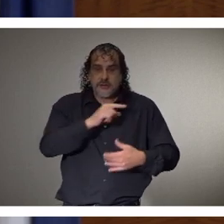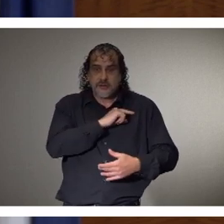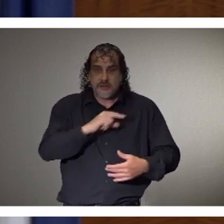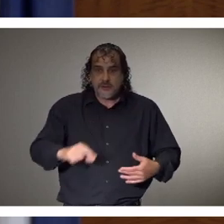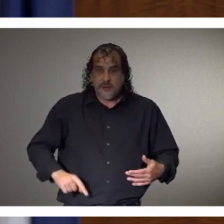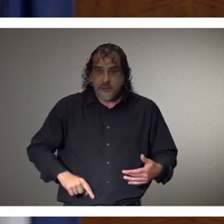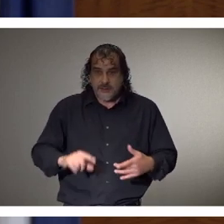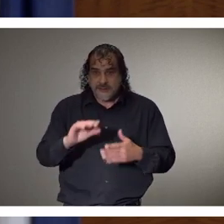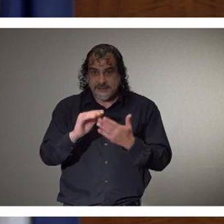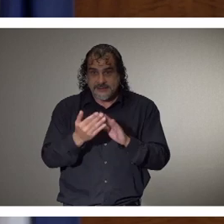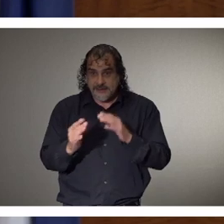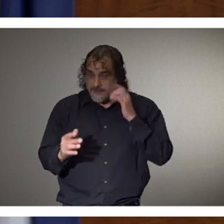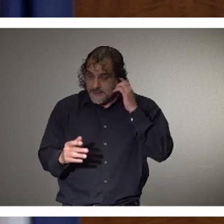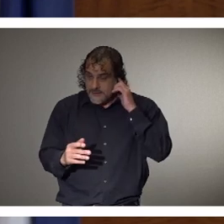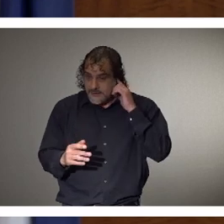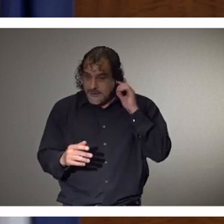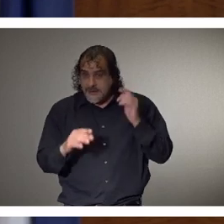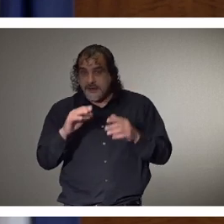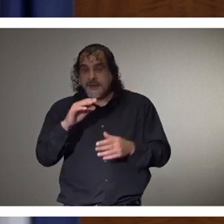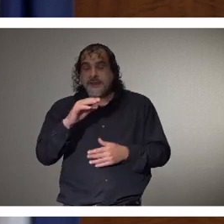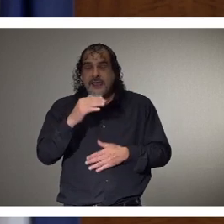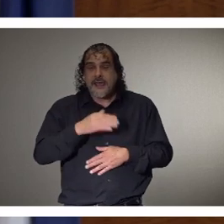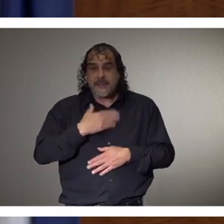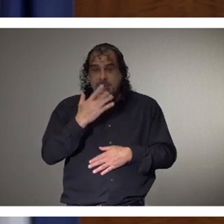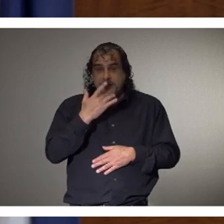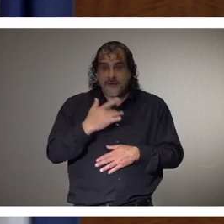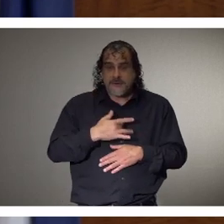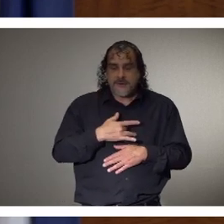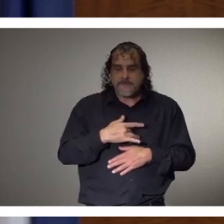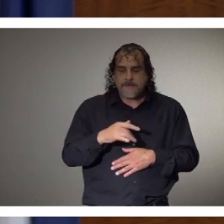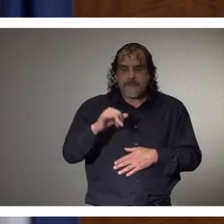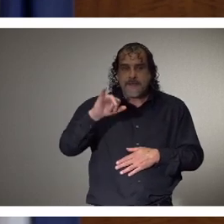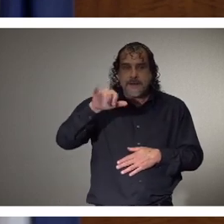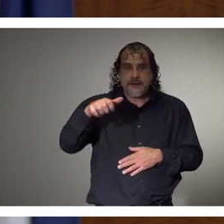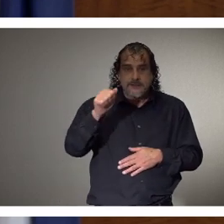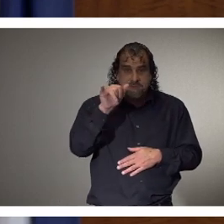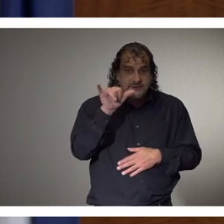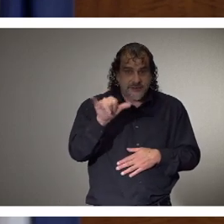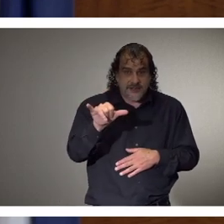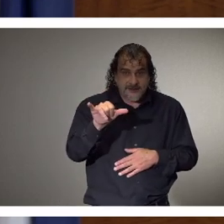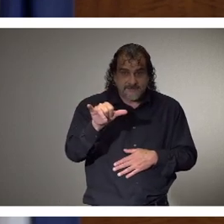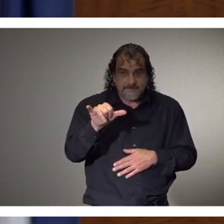Rayleigh, happy birthday in the Queen City. Jay Mitchell from South Haven has a birthday.